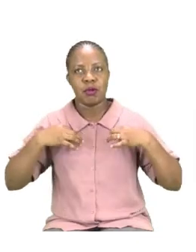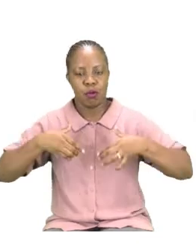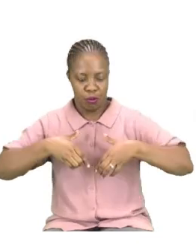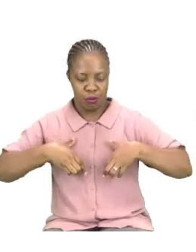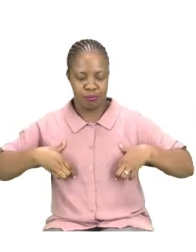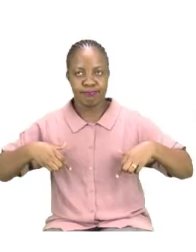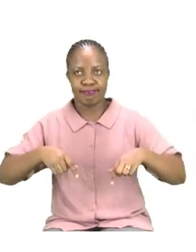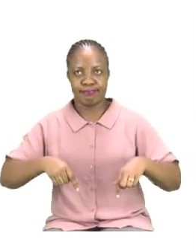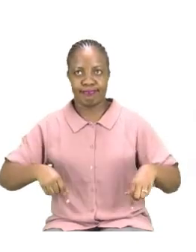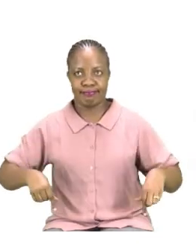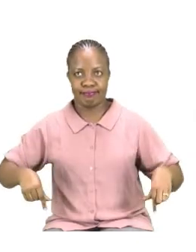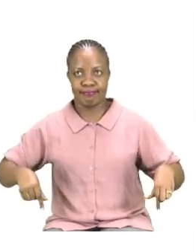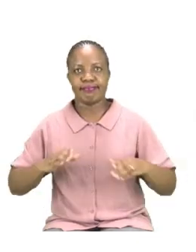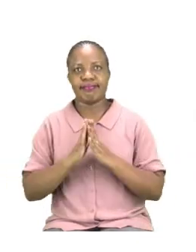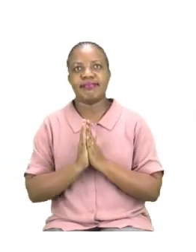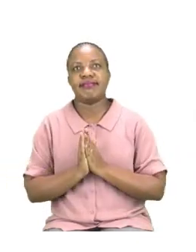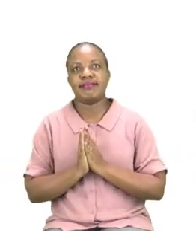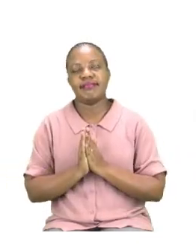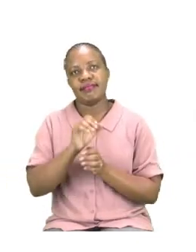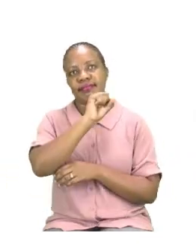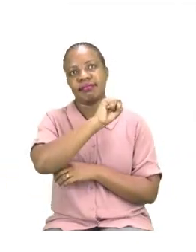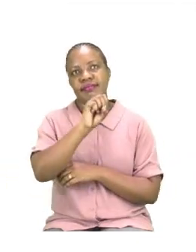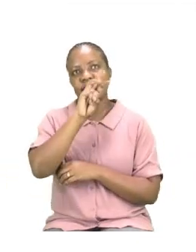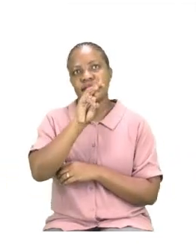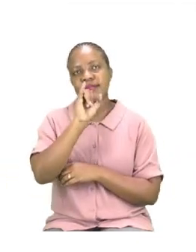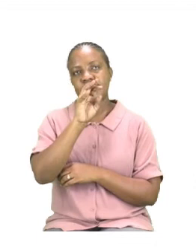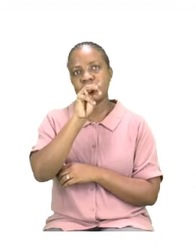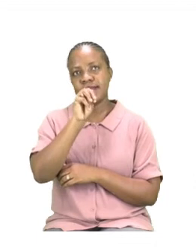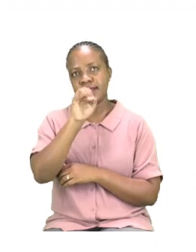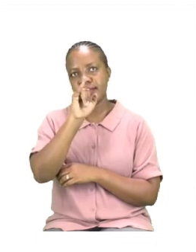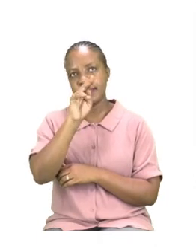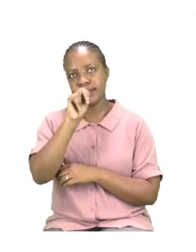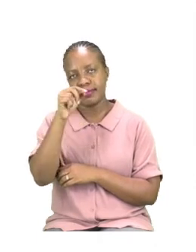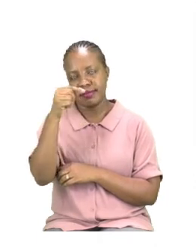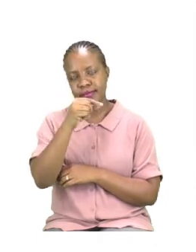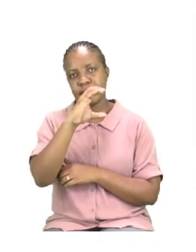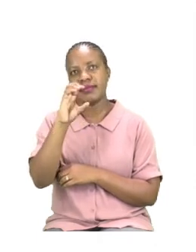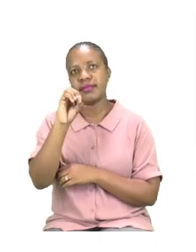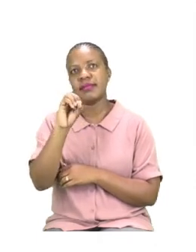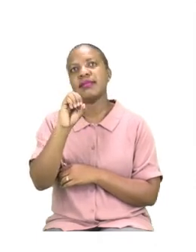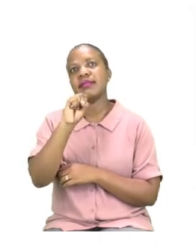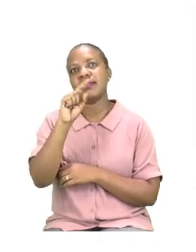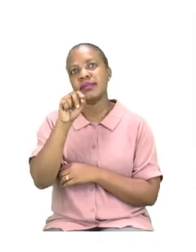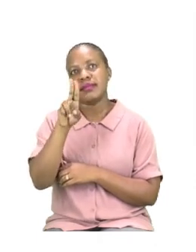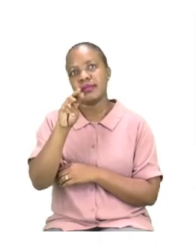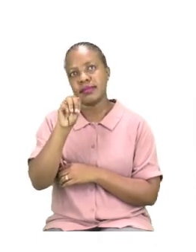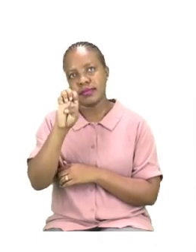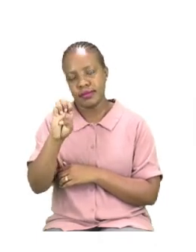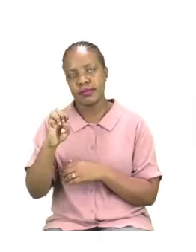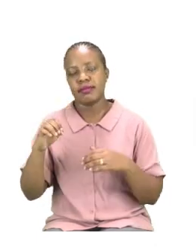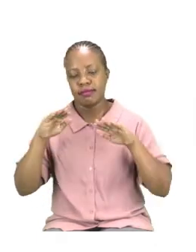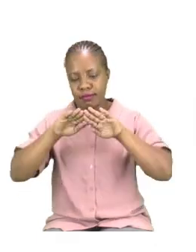let's say swimming costume. Swimming costume. Swimming Very good.